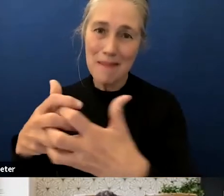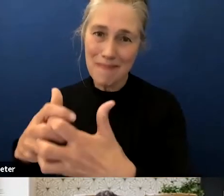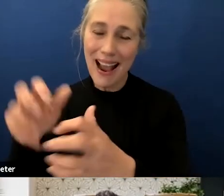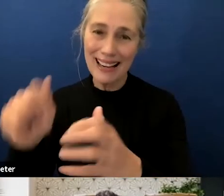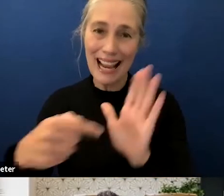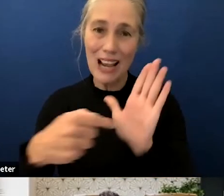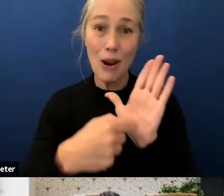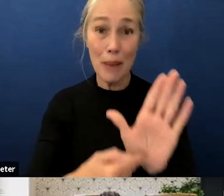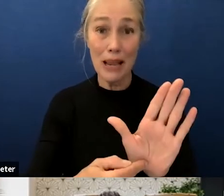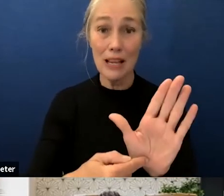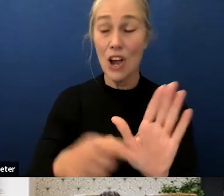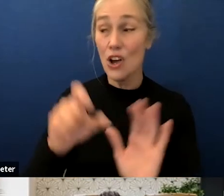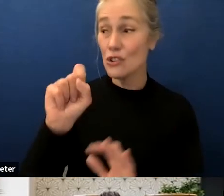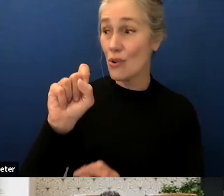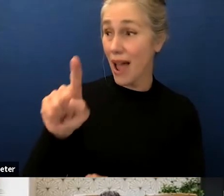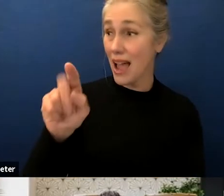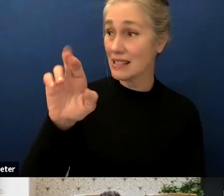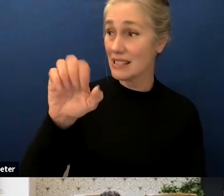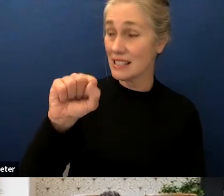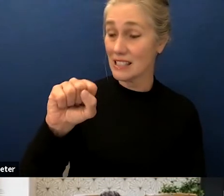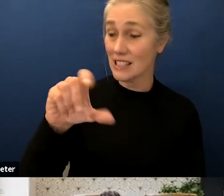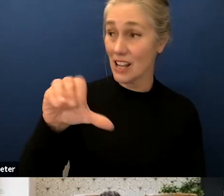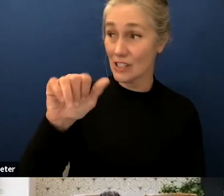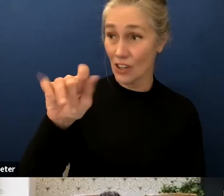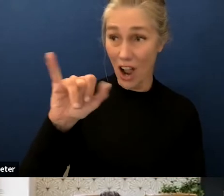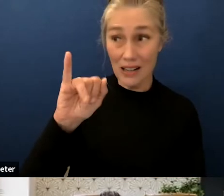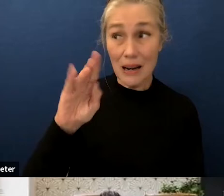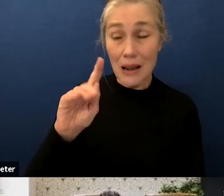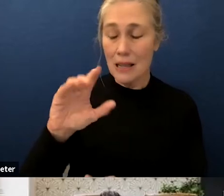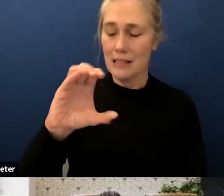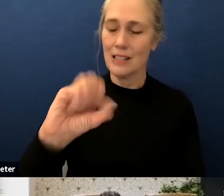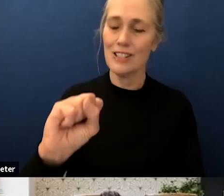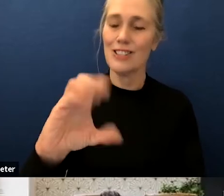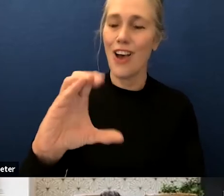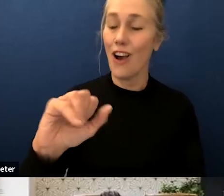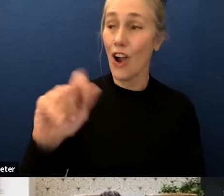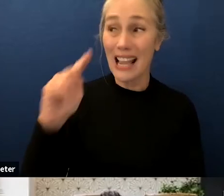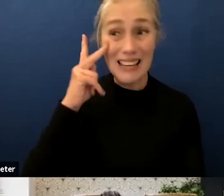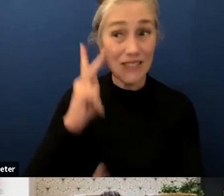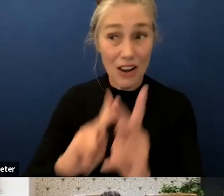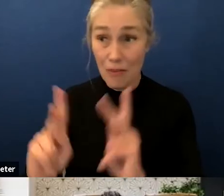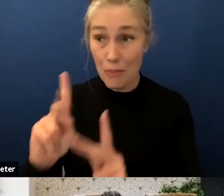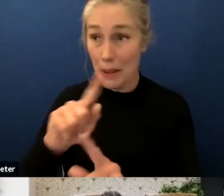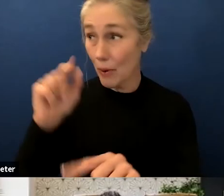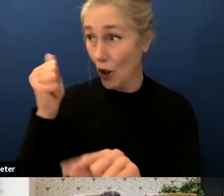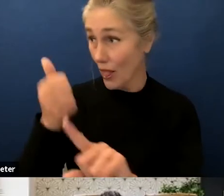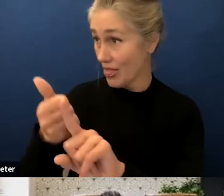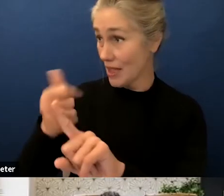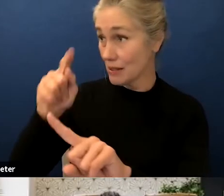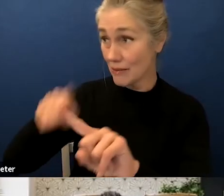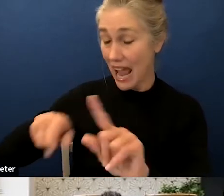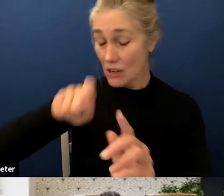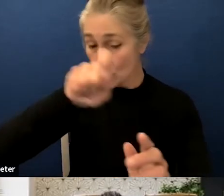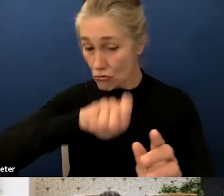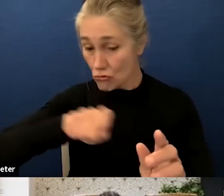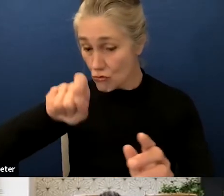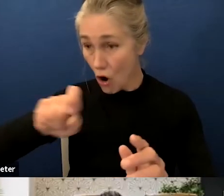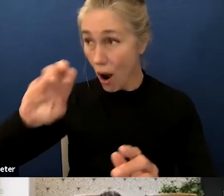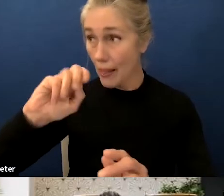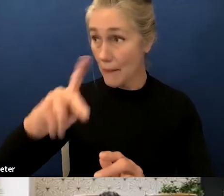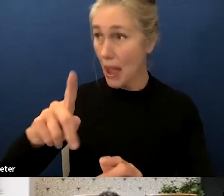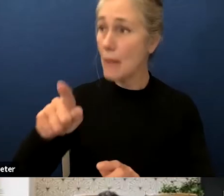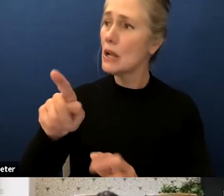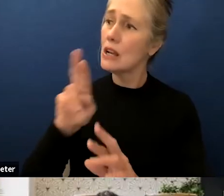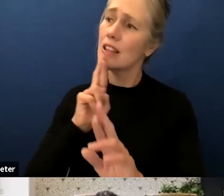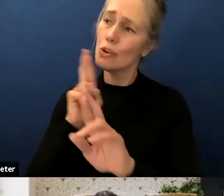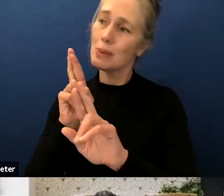you consider ways that perhaps even if people are not drawing the map that people that you're responding to the the comments